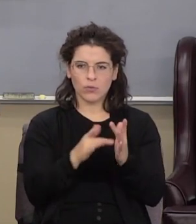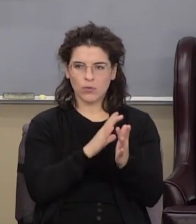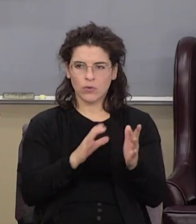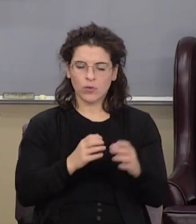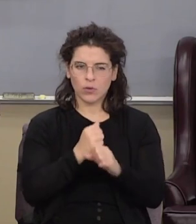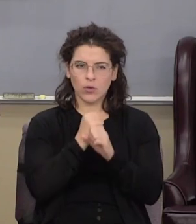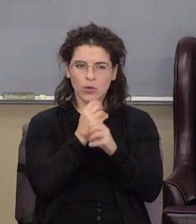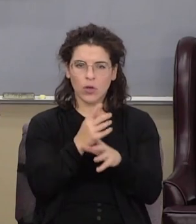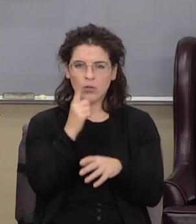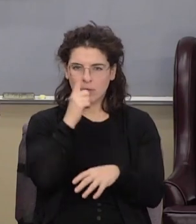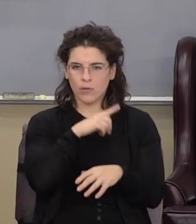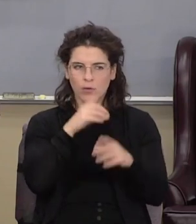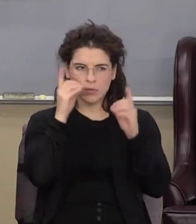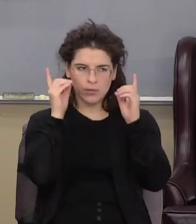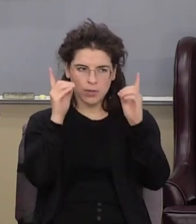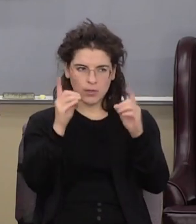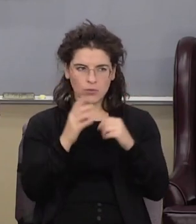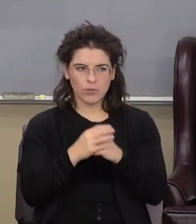doctrine